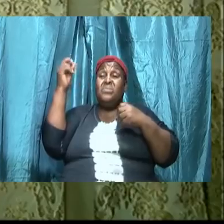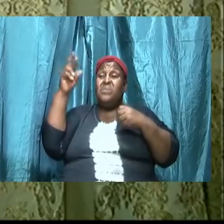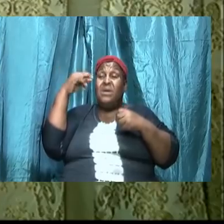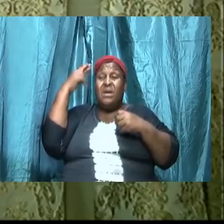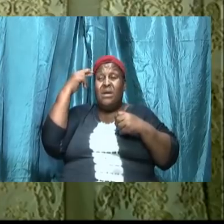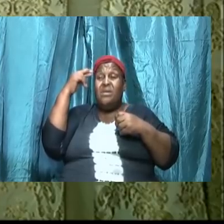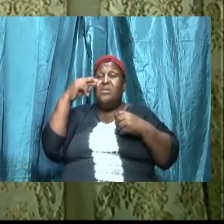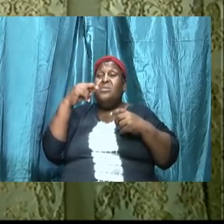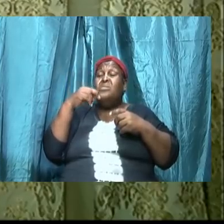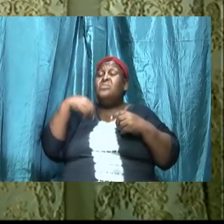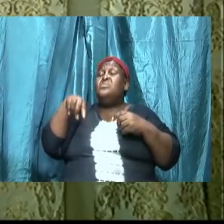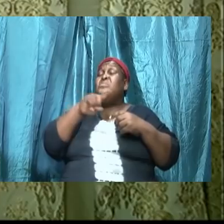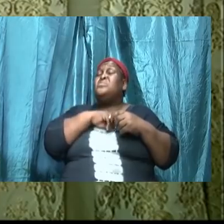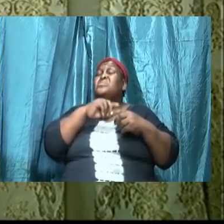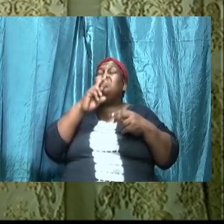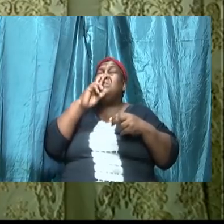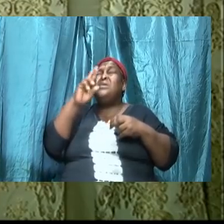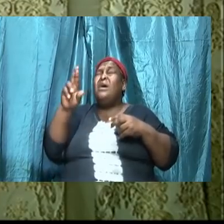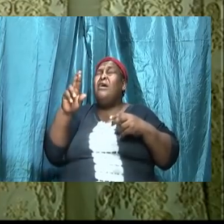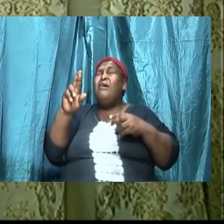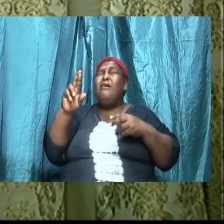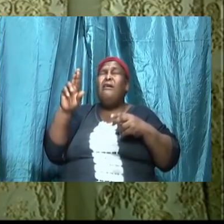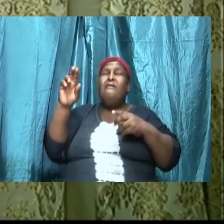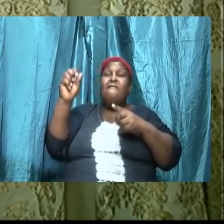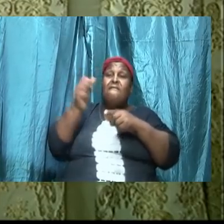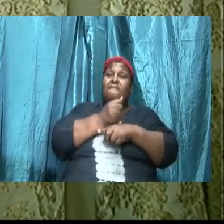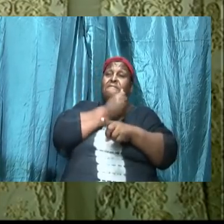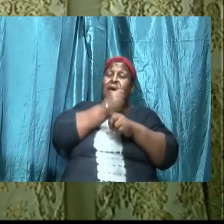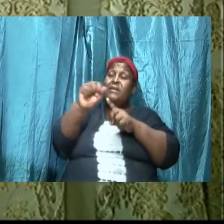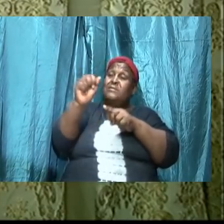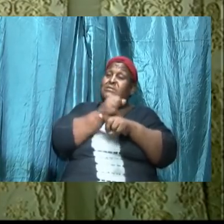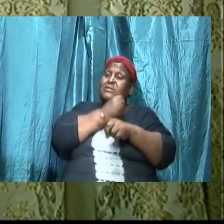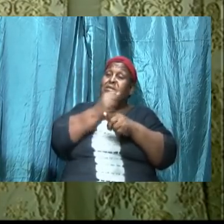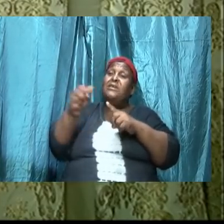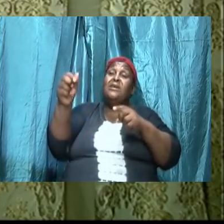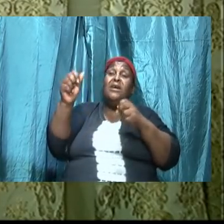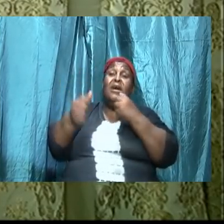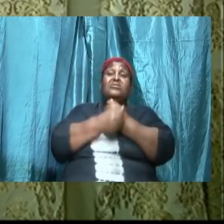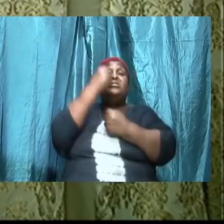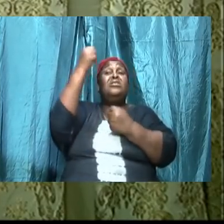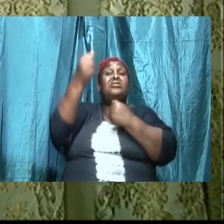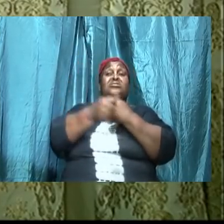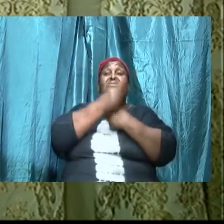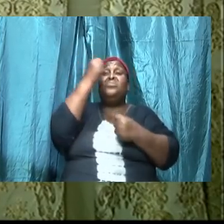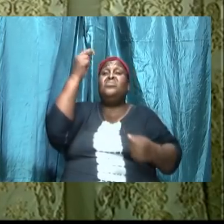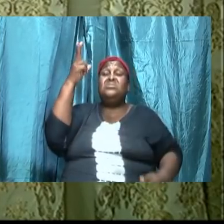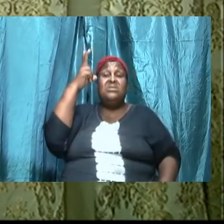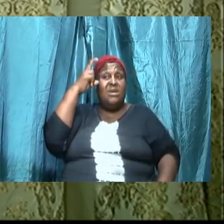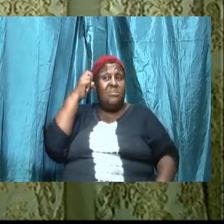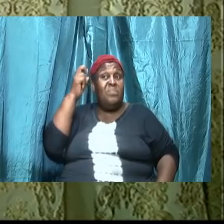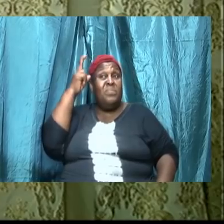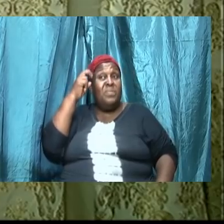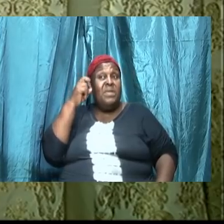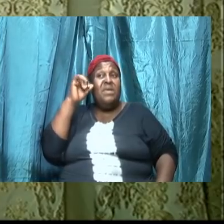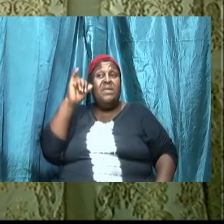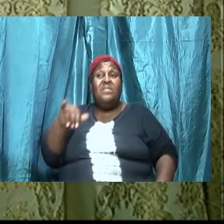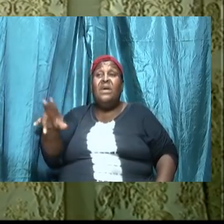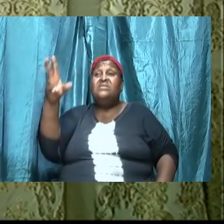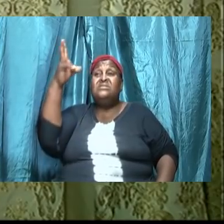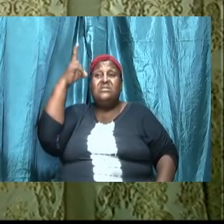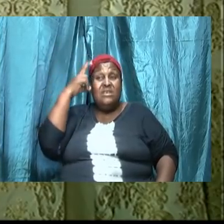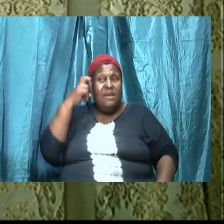dangerous foe saints fail to recognize that he is doing this and there are some things that he